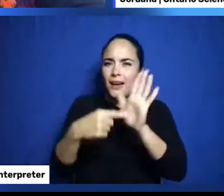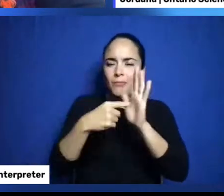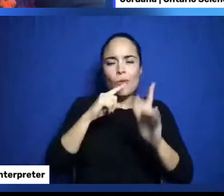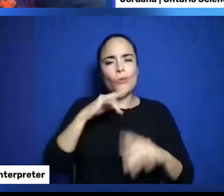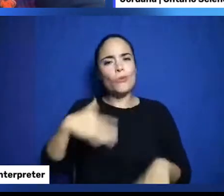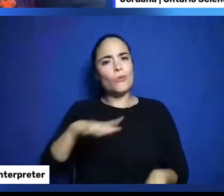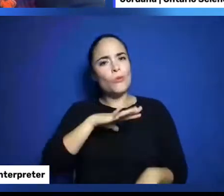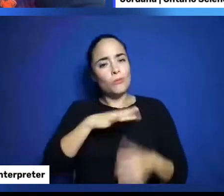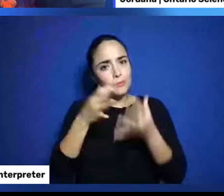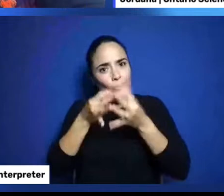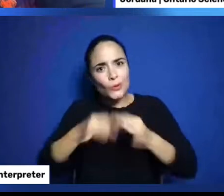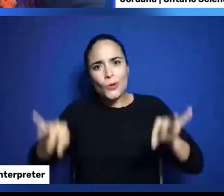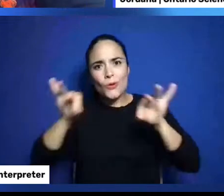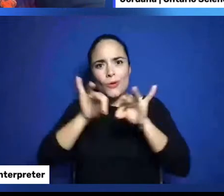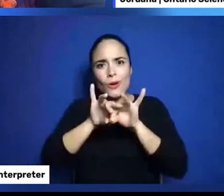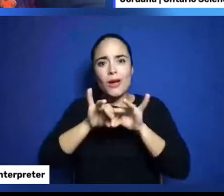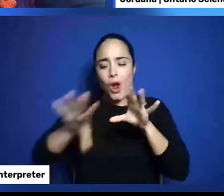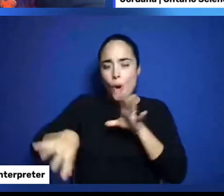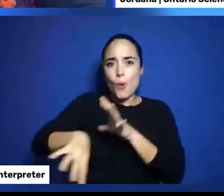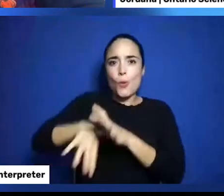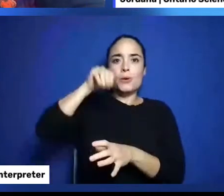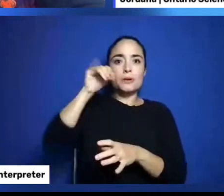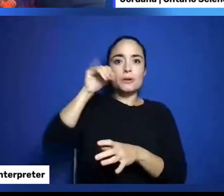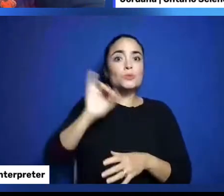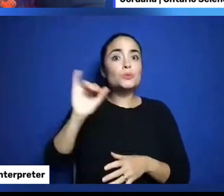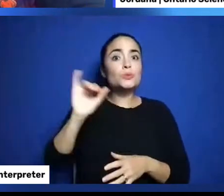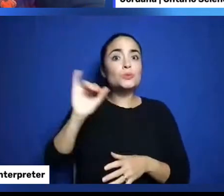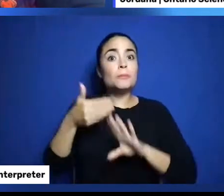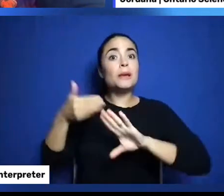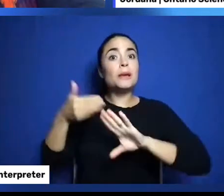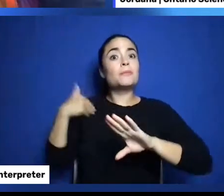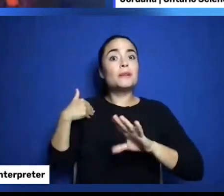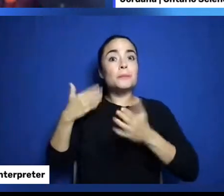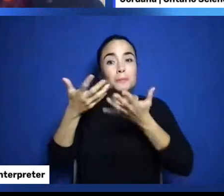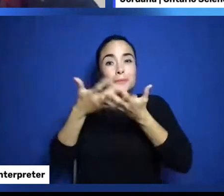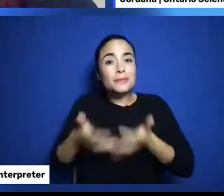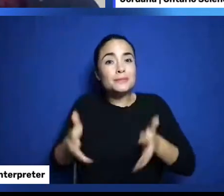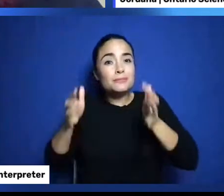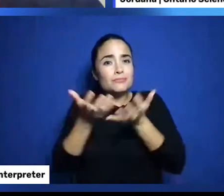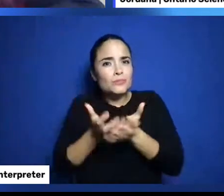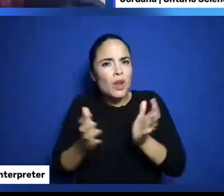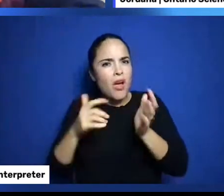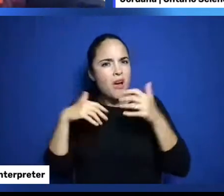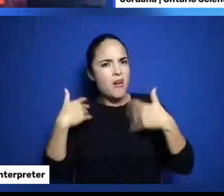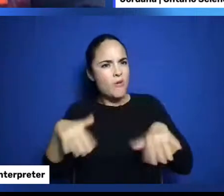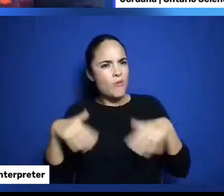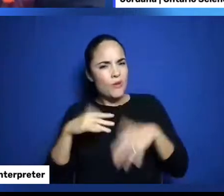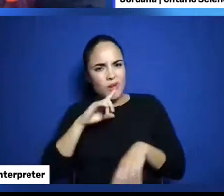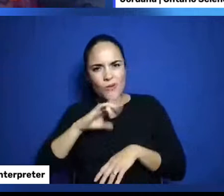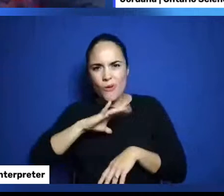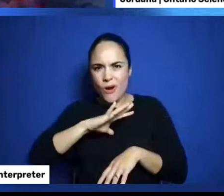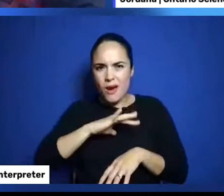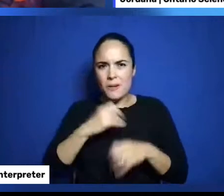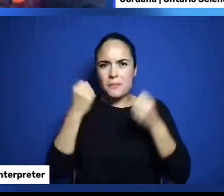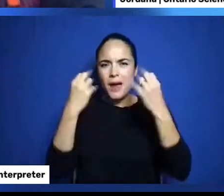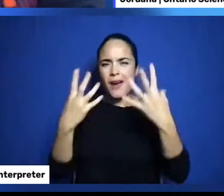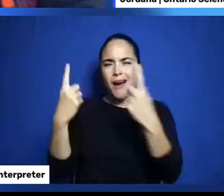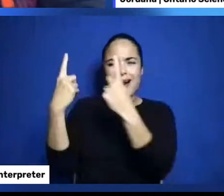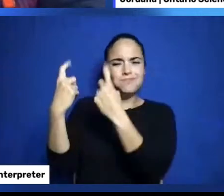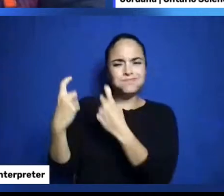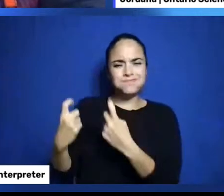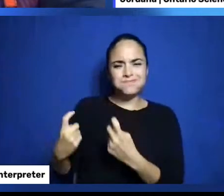The baskets you shared earlier. Were really cool too. So, now. I can see we have so many questions. From our viewers coming in.